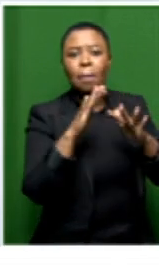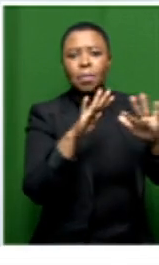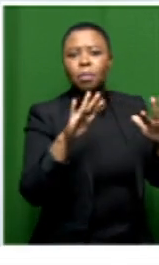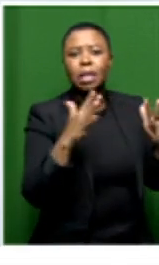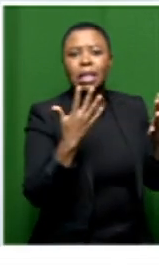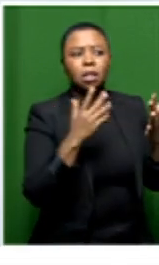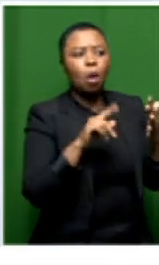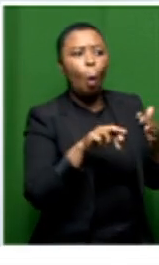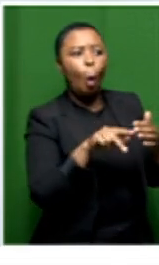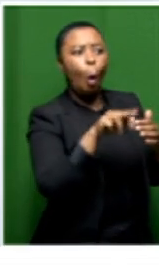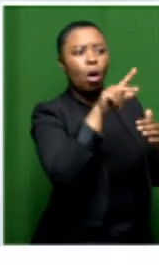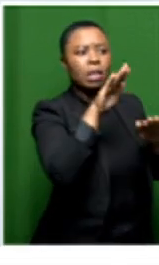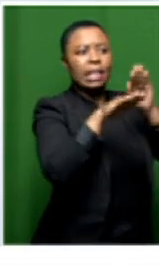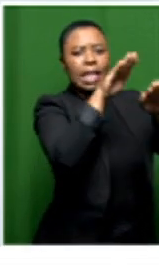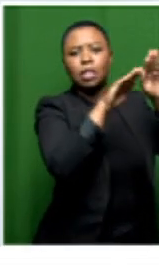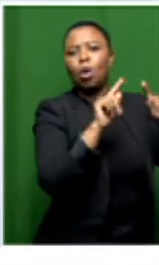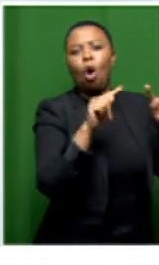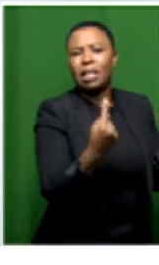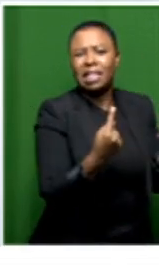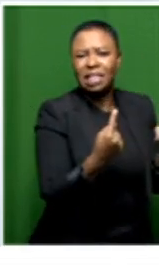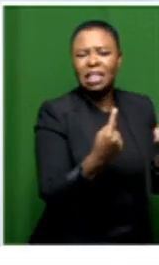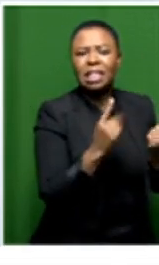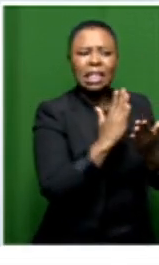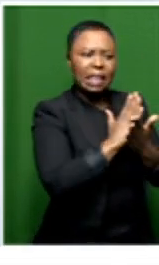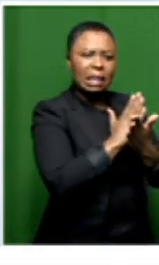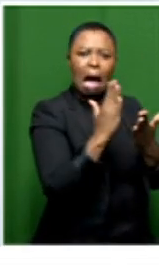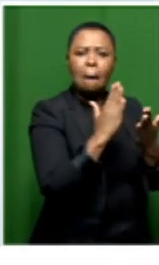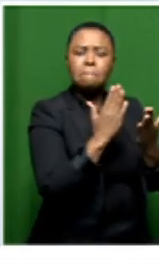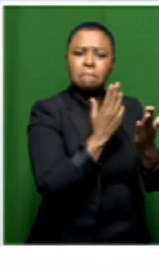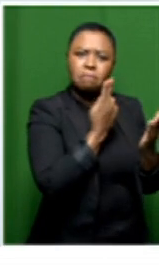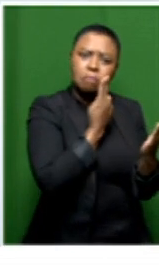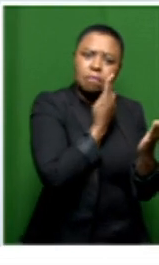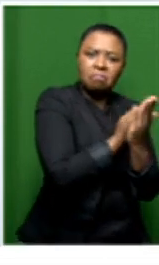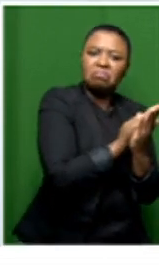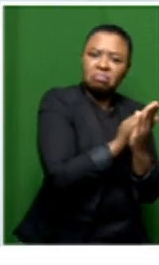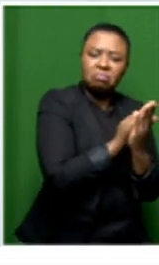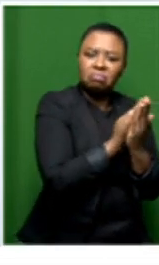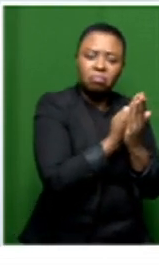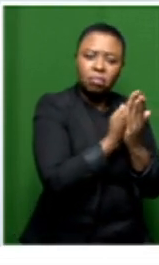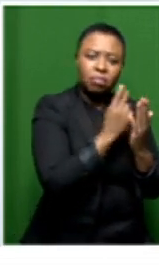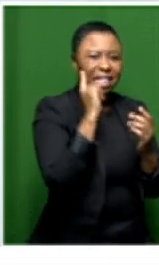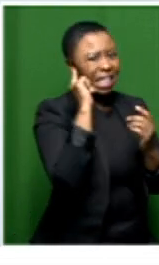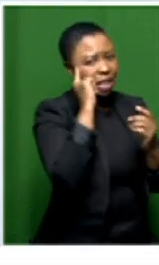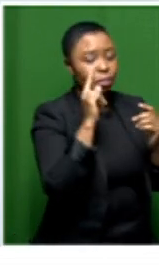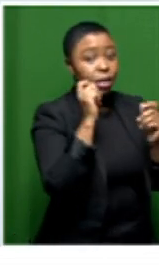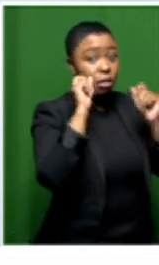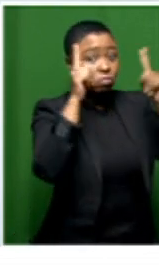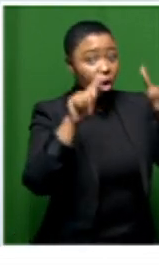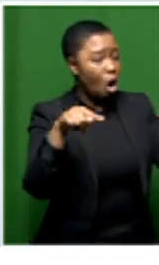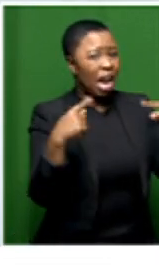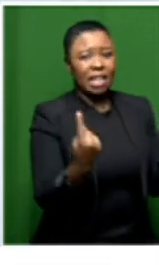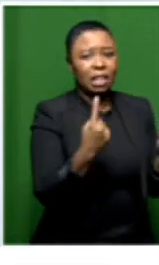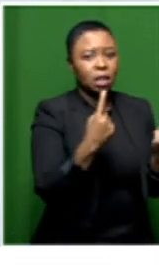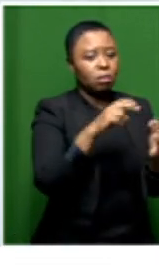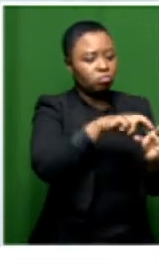of stairs they you know they they are so some of them are bedridden uh they cannot even get out of bed so definitely that